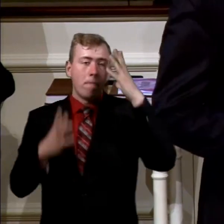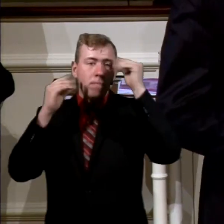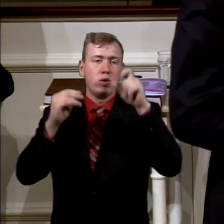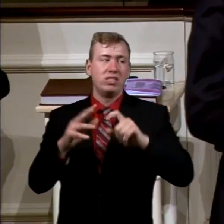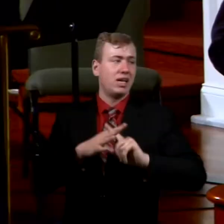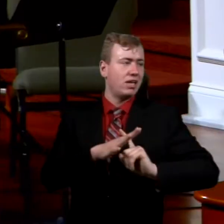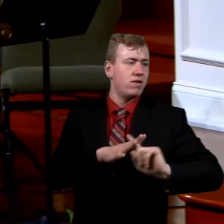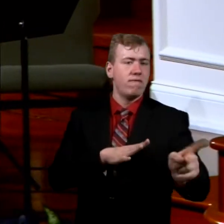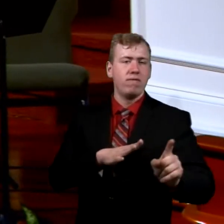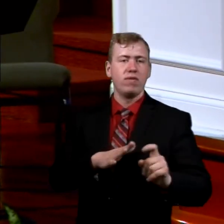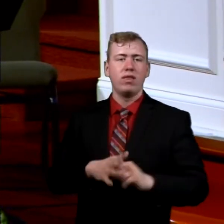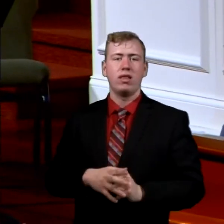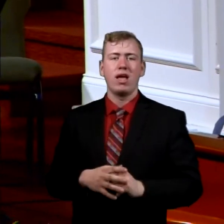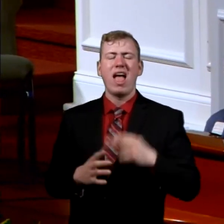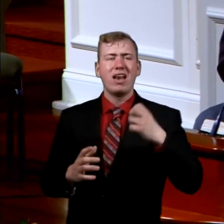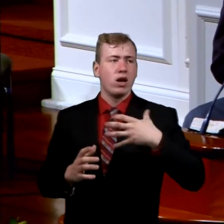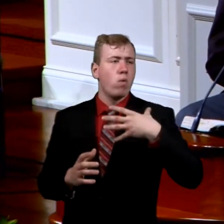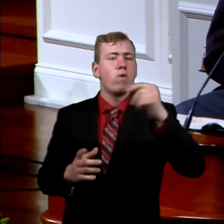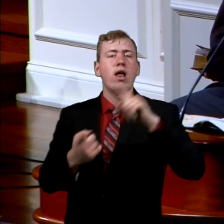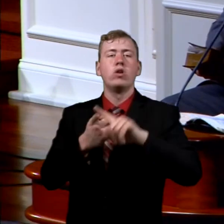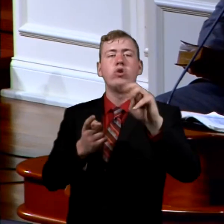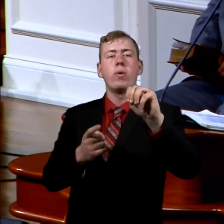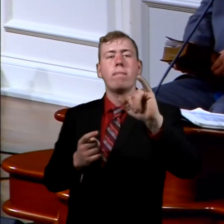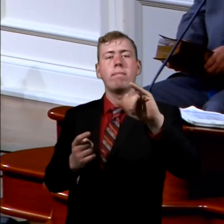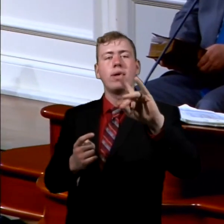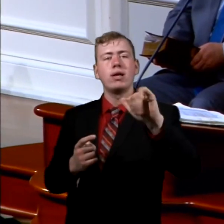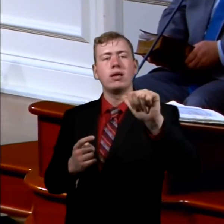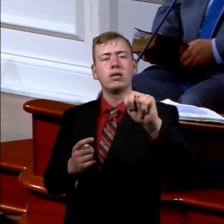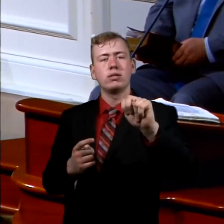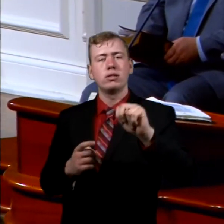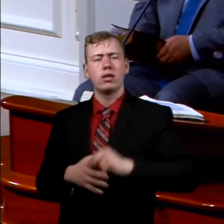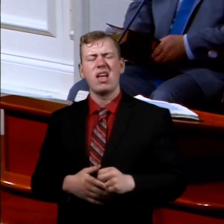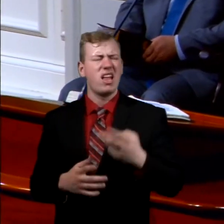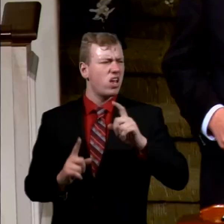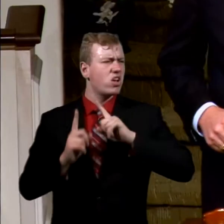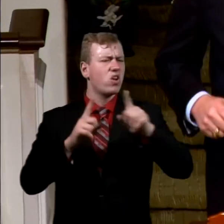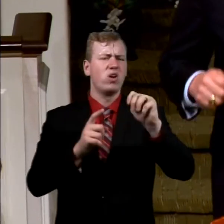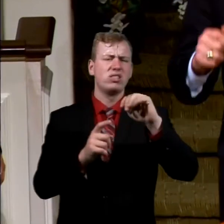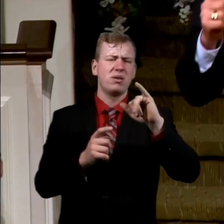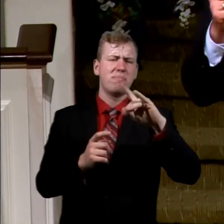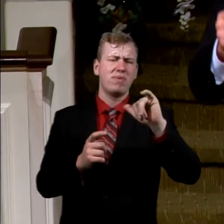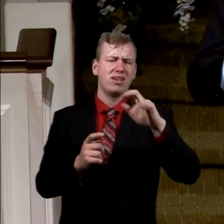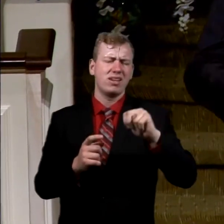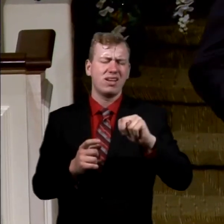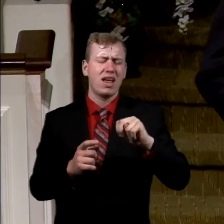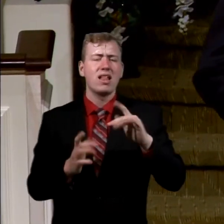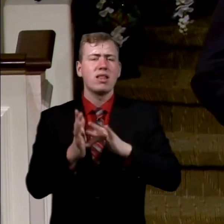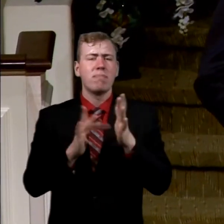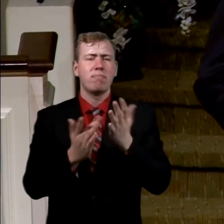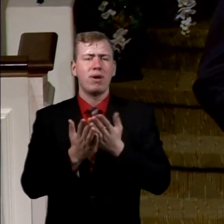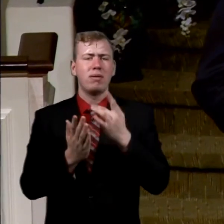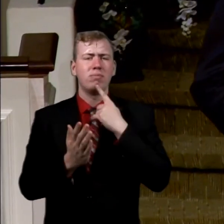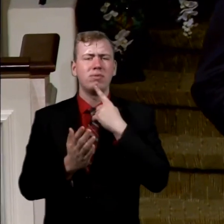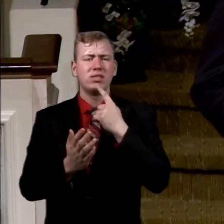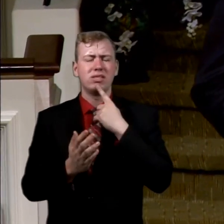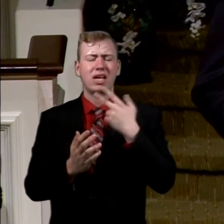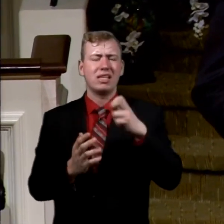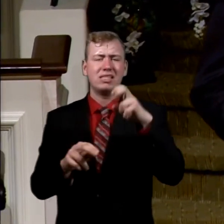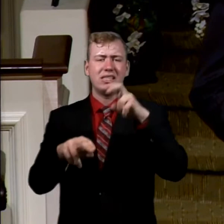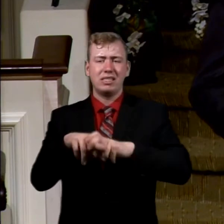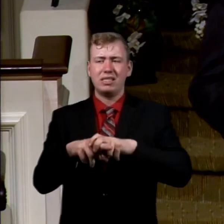And he went out to Midian. And he goes to Midian. The Bible says he sits on the side of a well